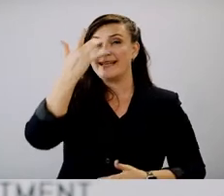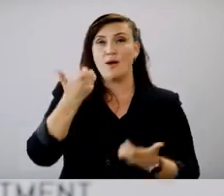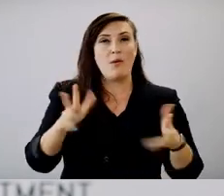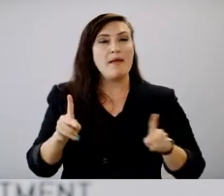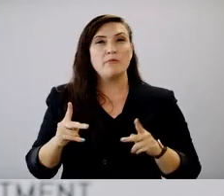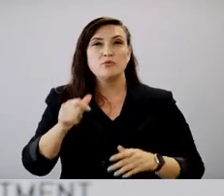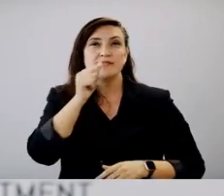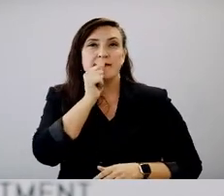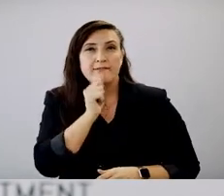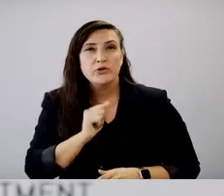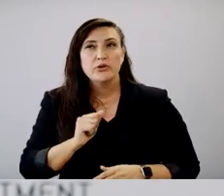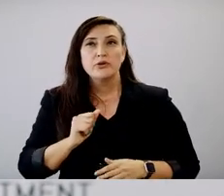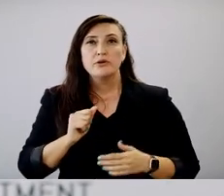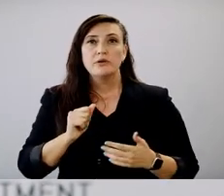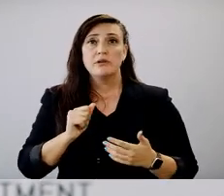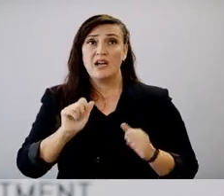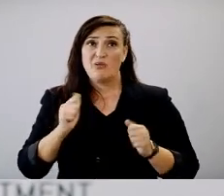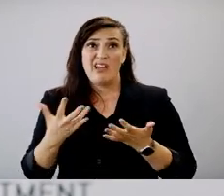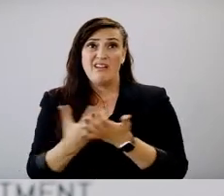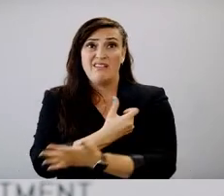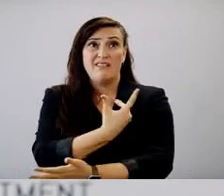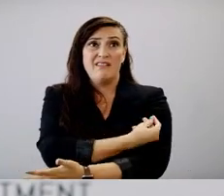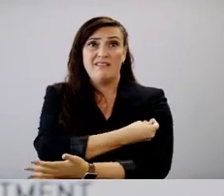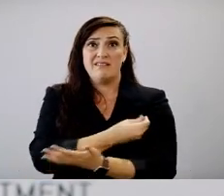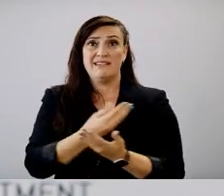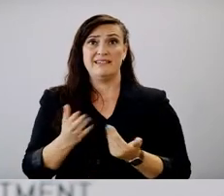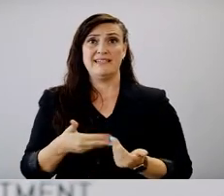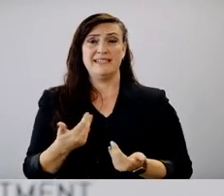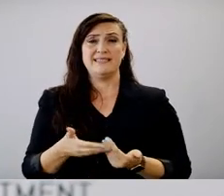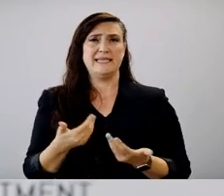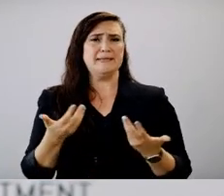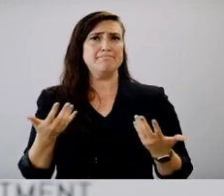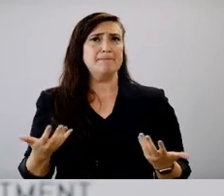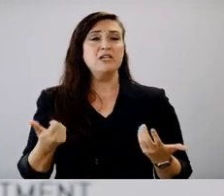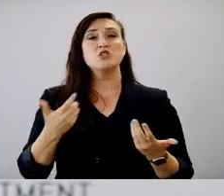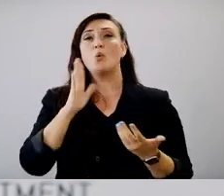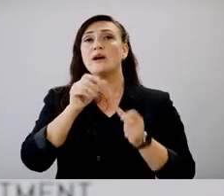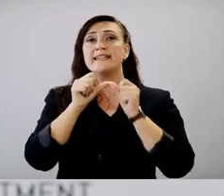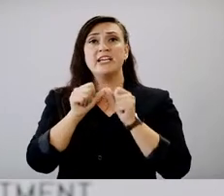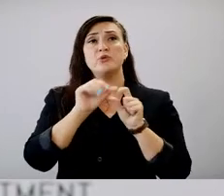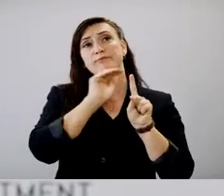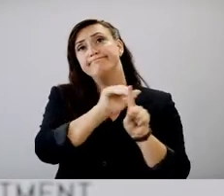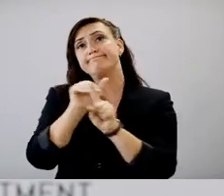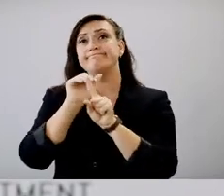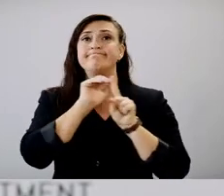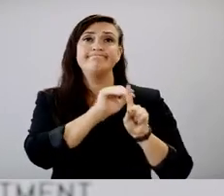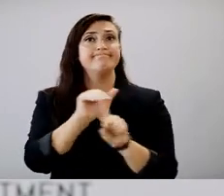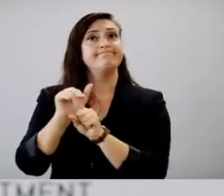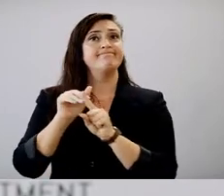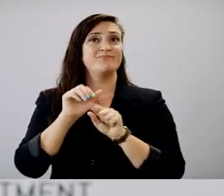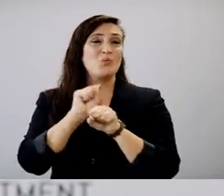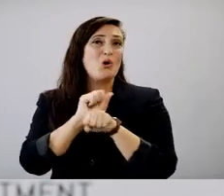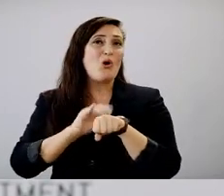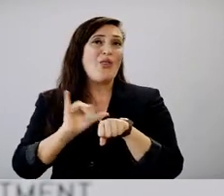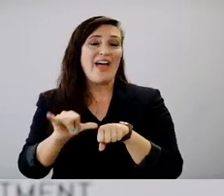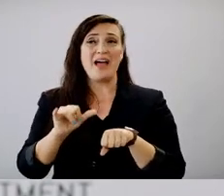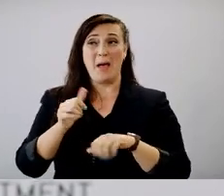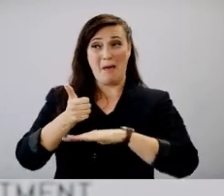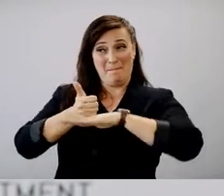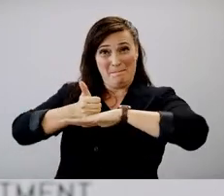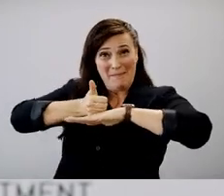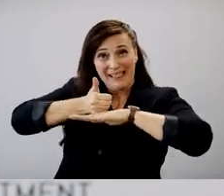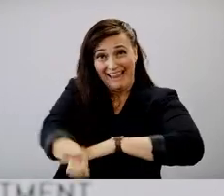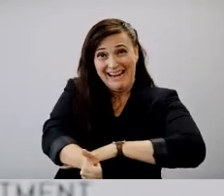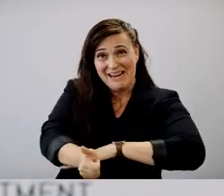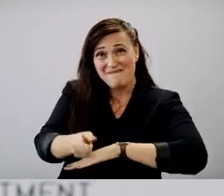suffer through this. Um, and, and that's something that we're going to continue to work on. I don't know that it's blamed because